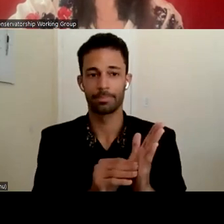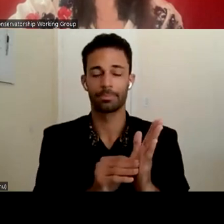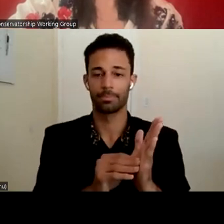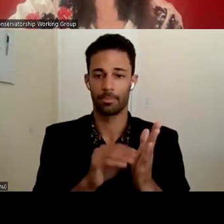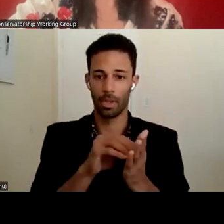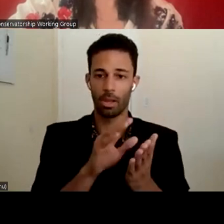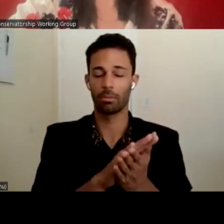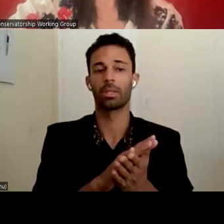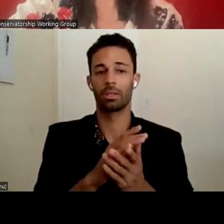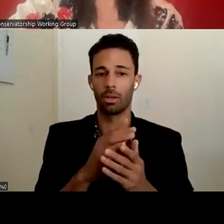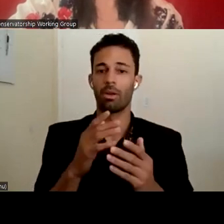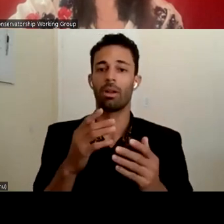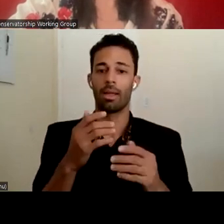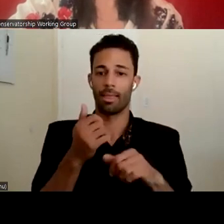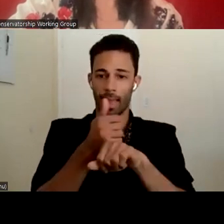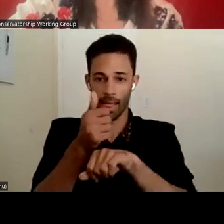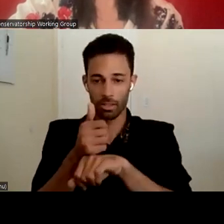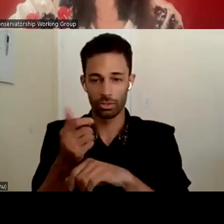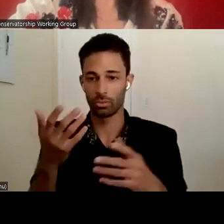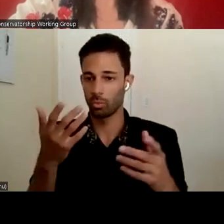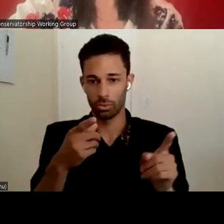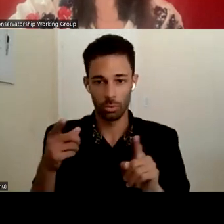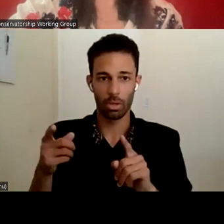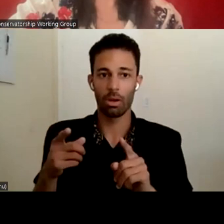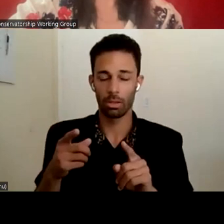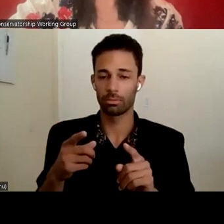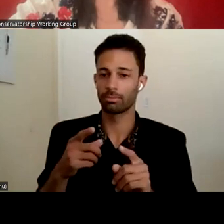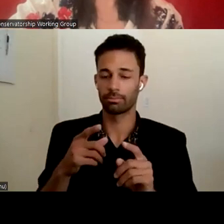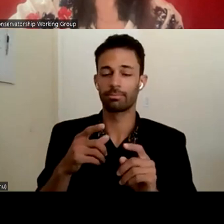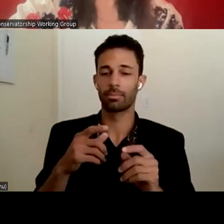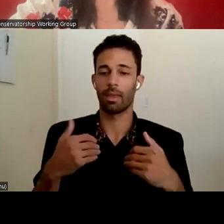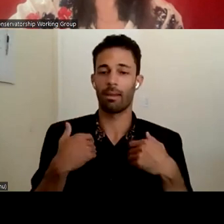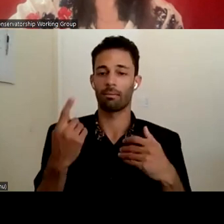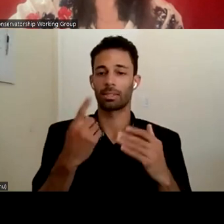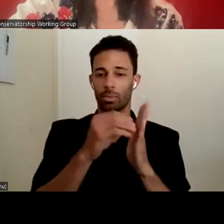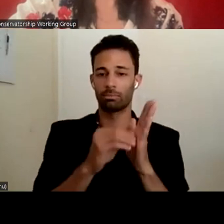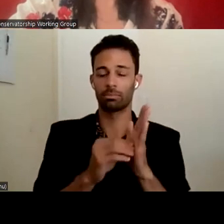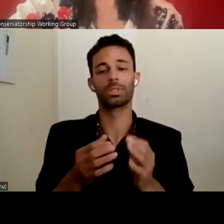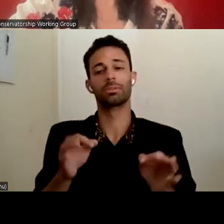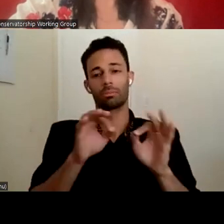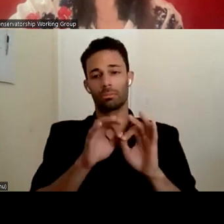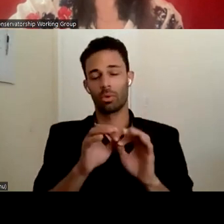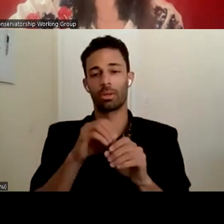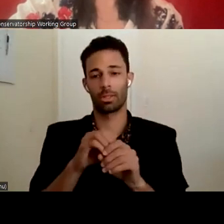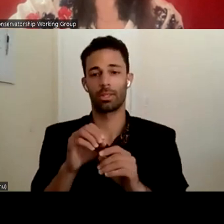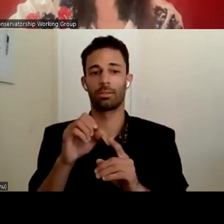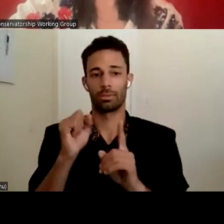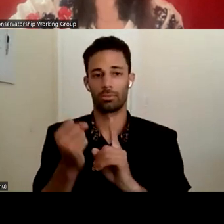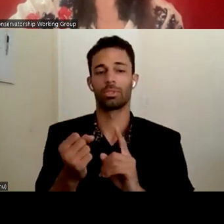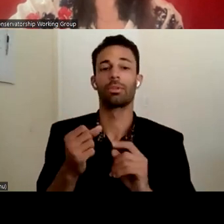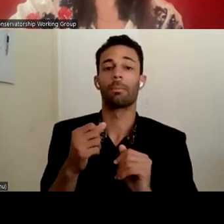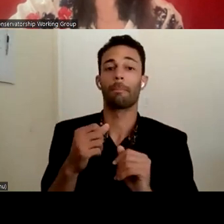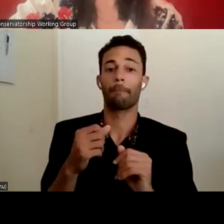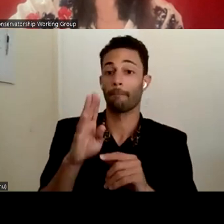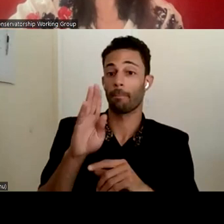happening. The allegations, um, is very beneficial in who has case. And I want to go back to Blanca. Blanca, you do have your hand raised.